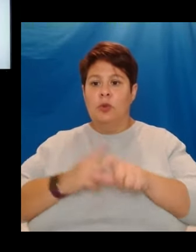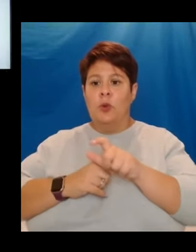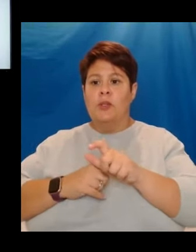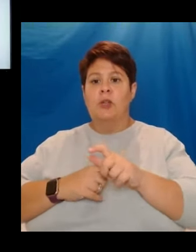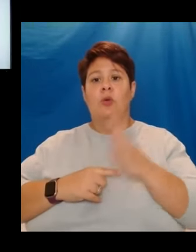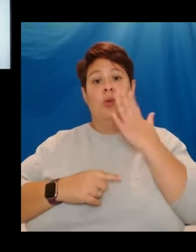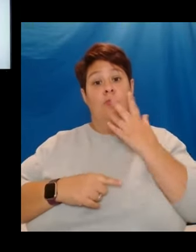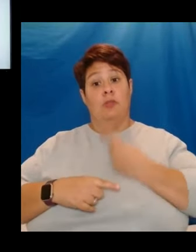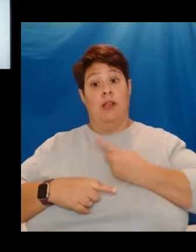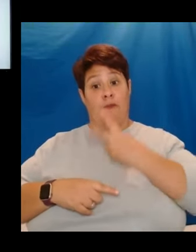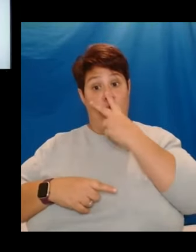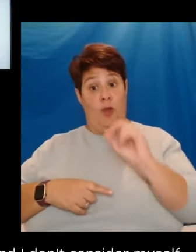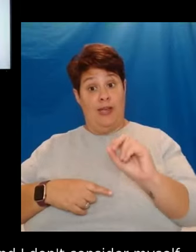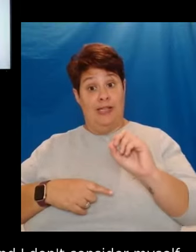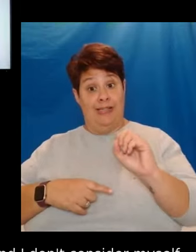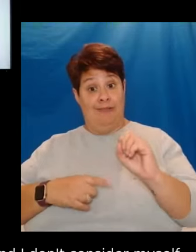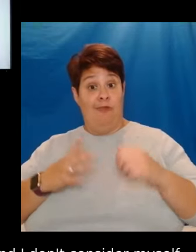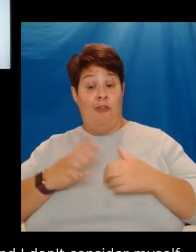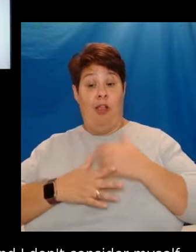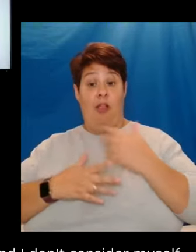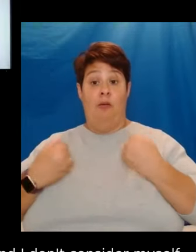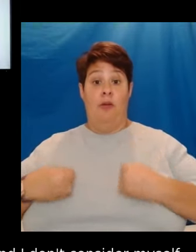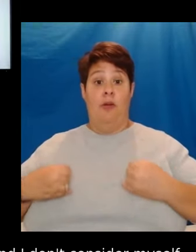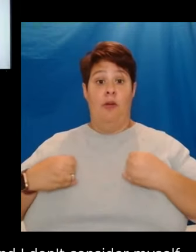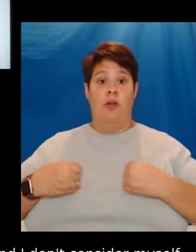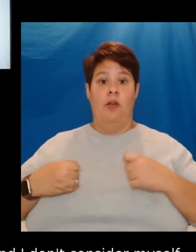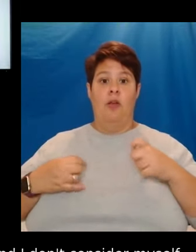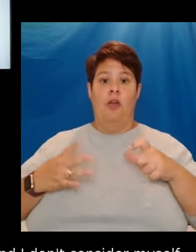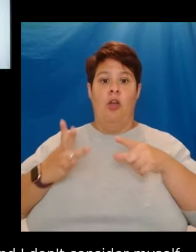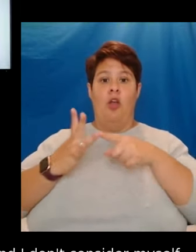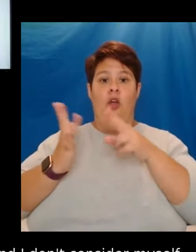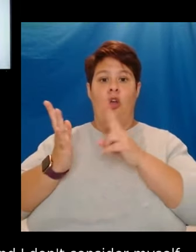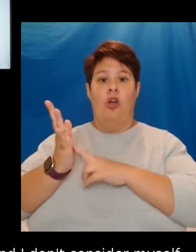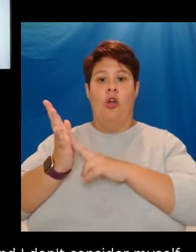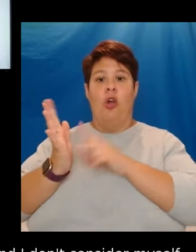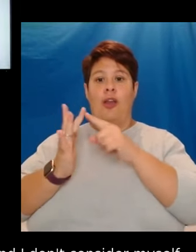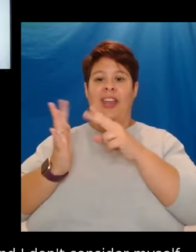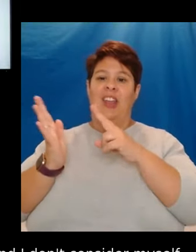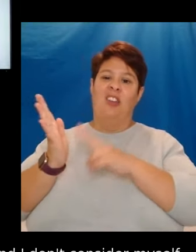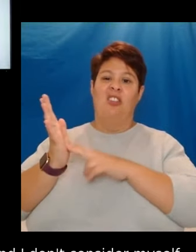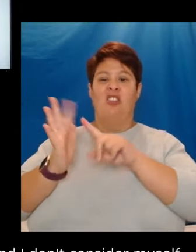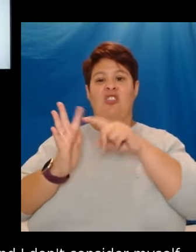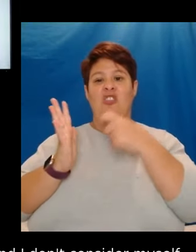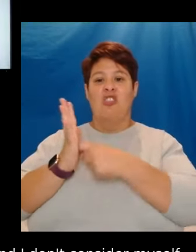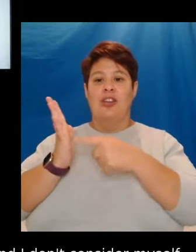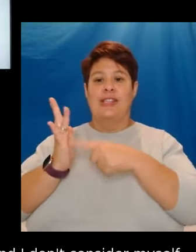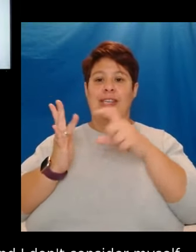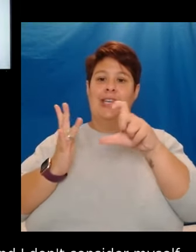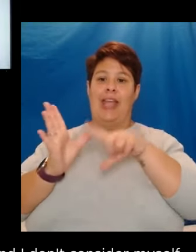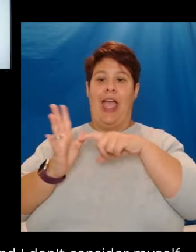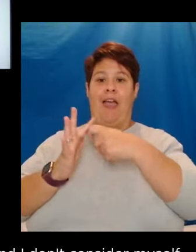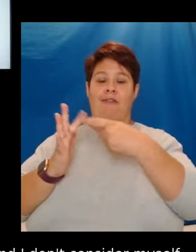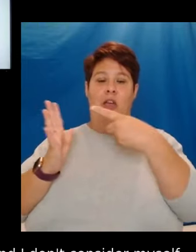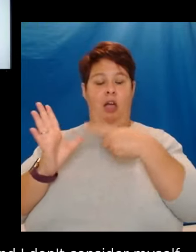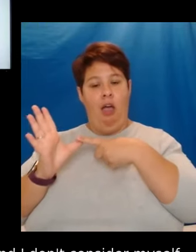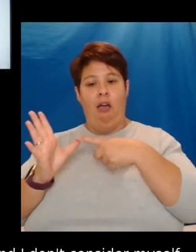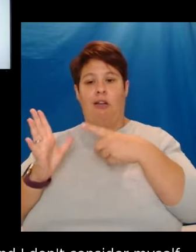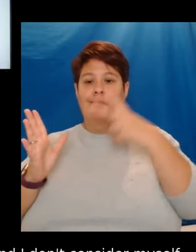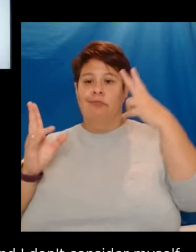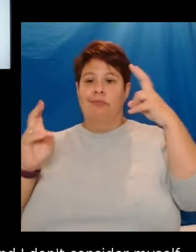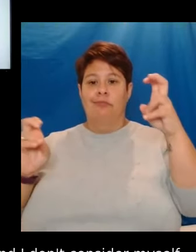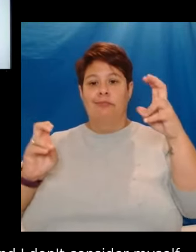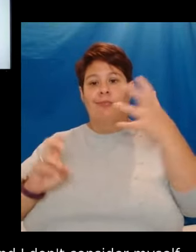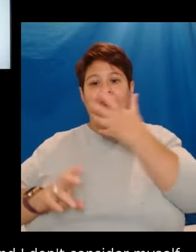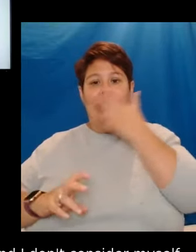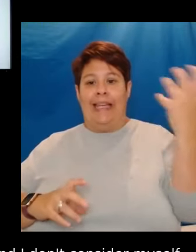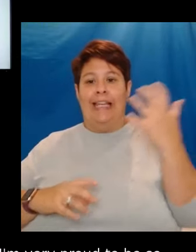20 years old, I developed a condition called connergic urticaria. It's a heat rash, basically. Hold the glamour. I'm sure many people listening have had it on